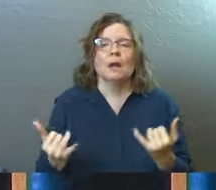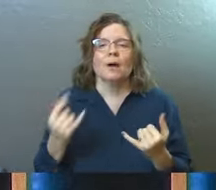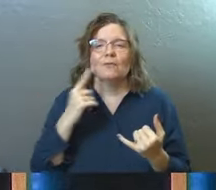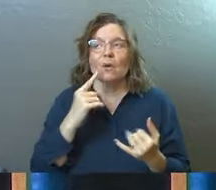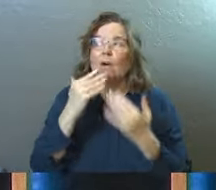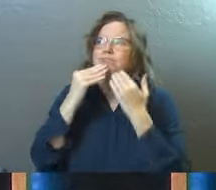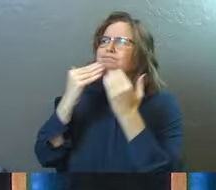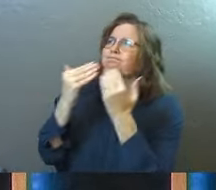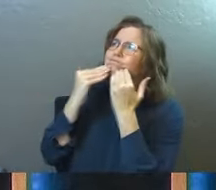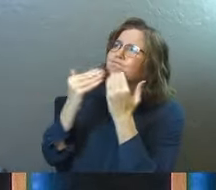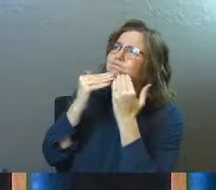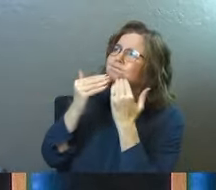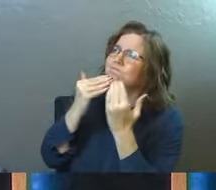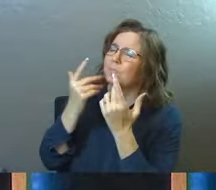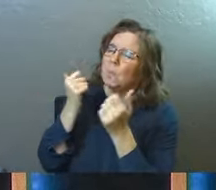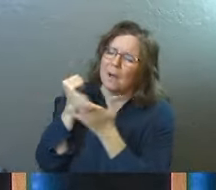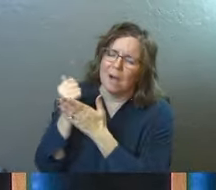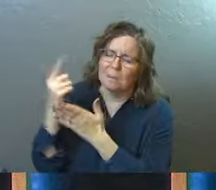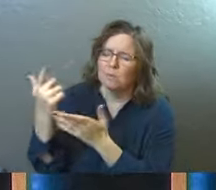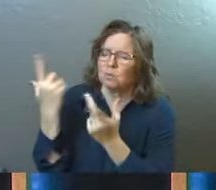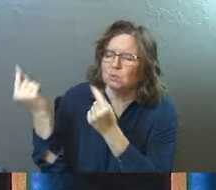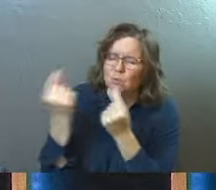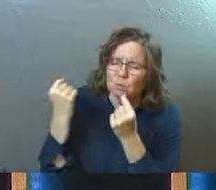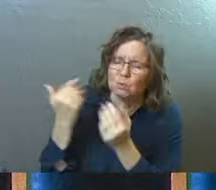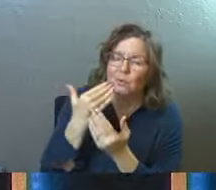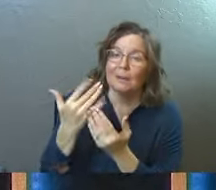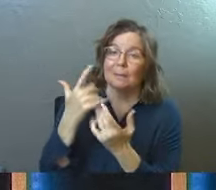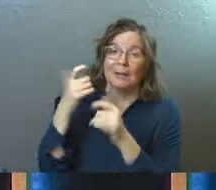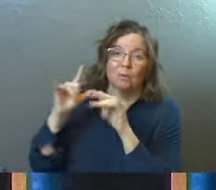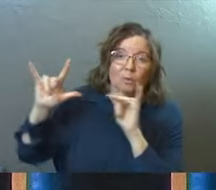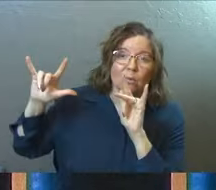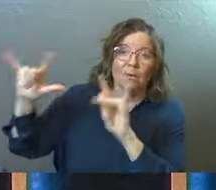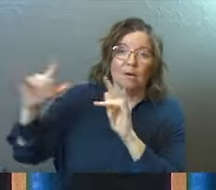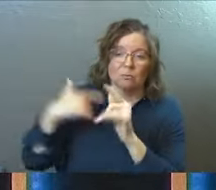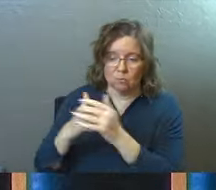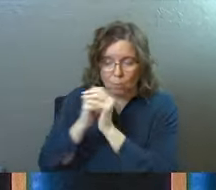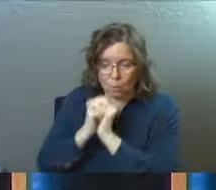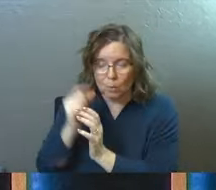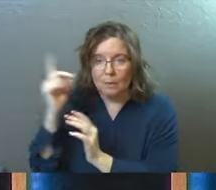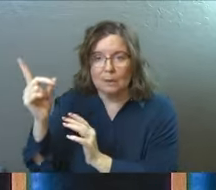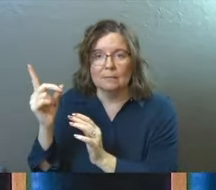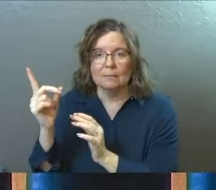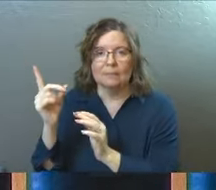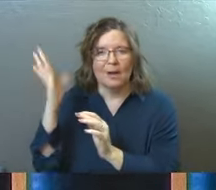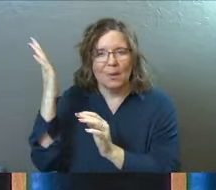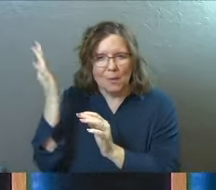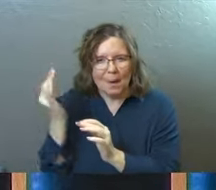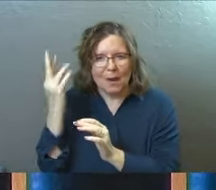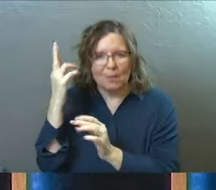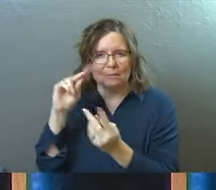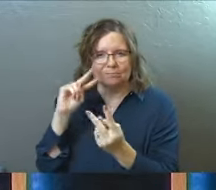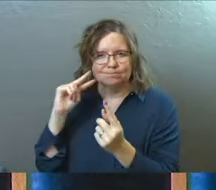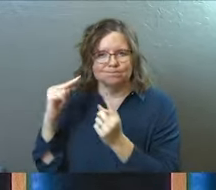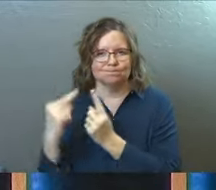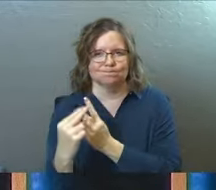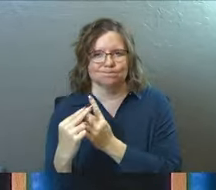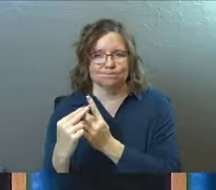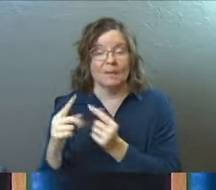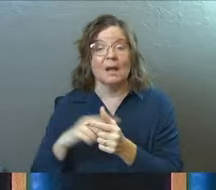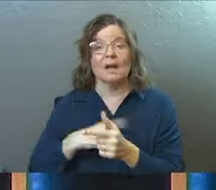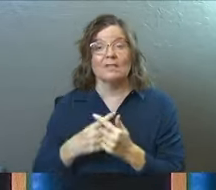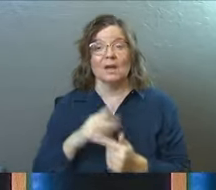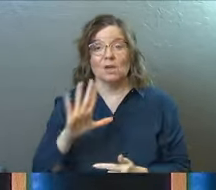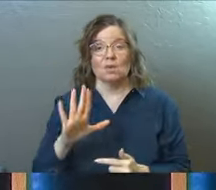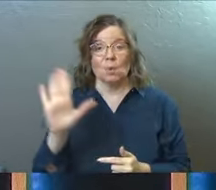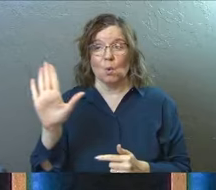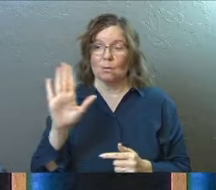works out of gratitude to God. Because you love him now. Because you're worshiping him now. It's a different kind of a picture. And then he